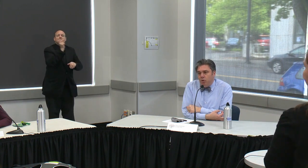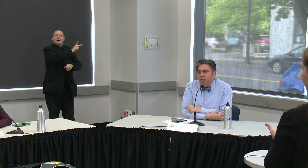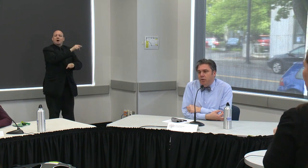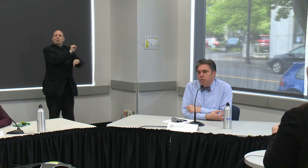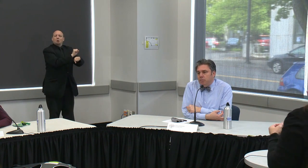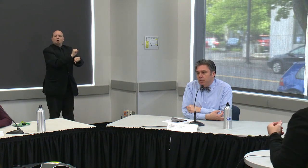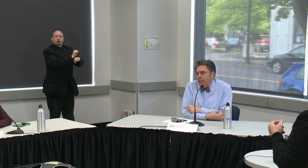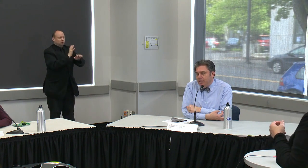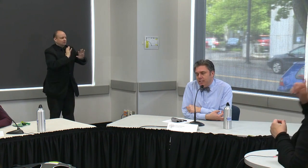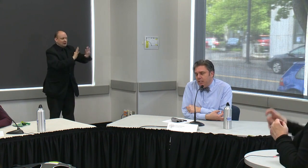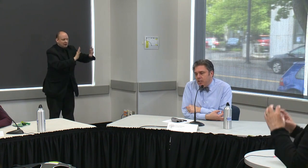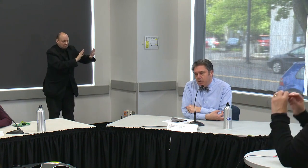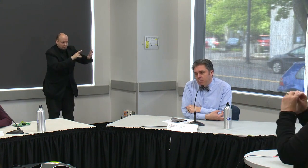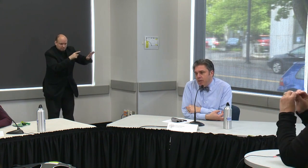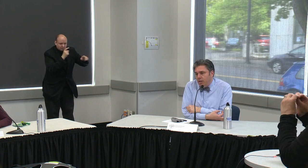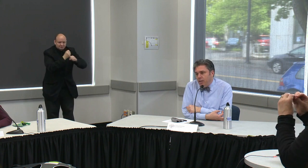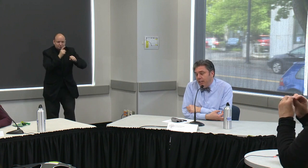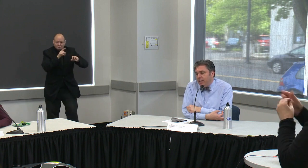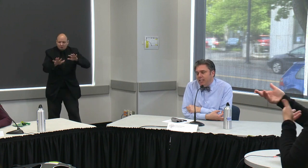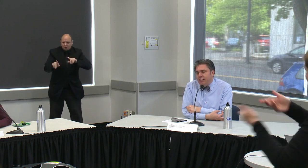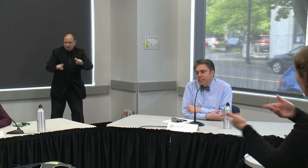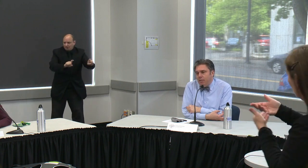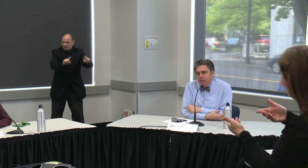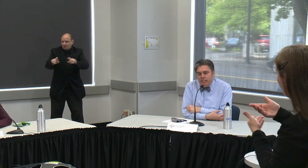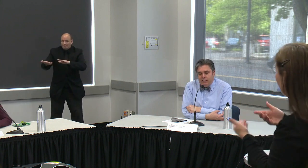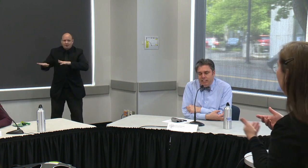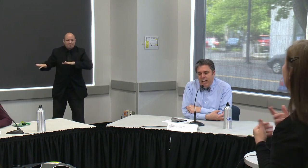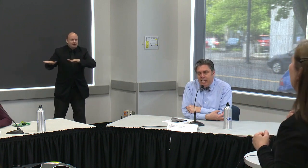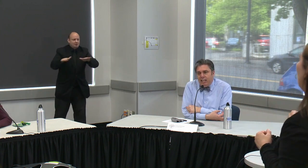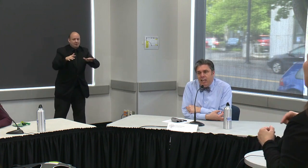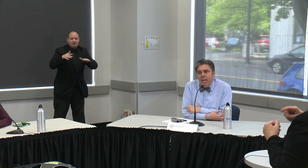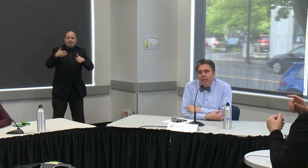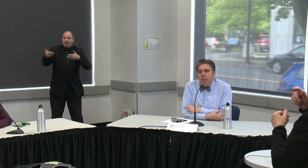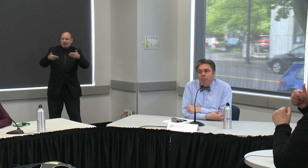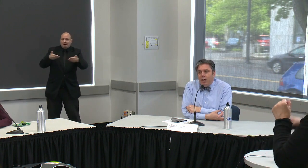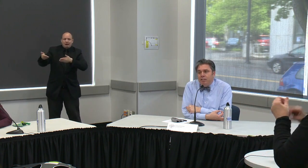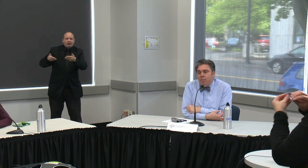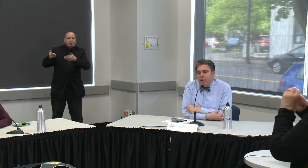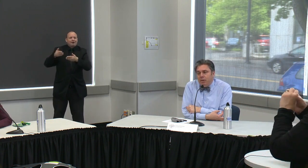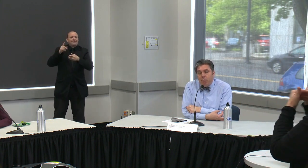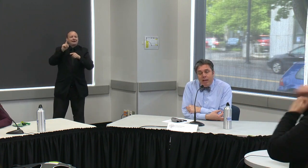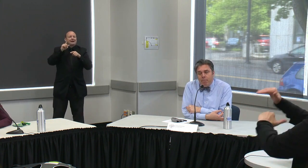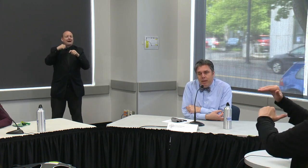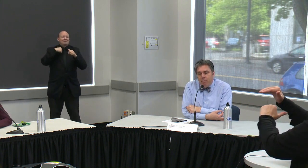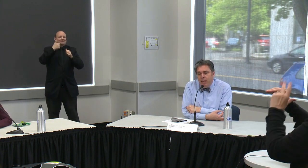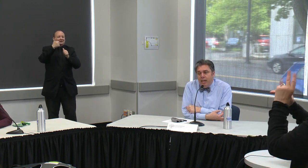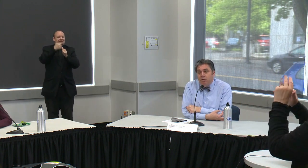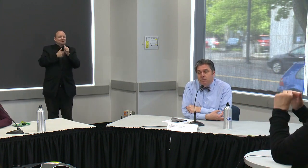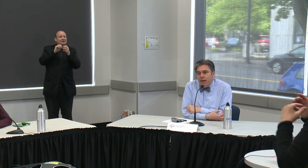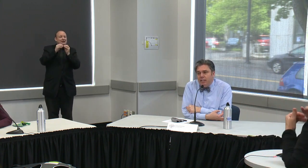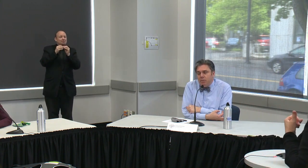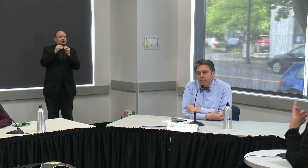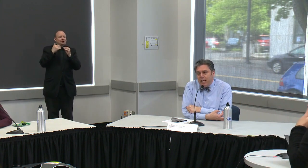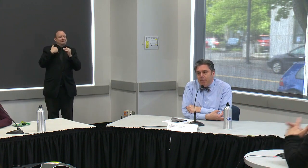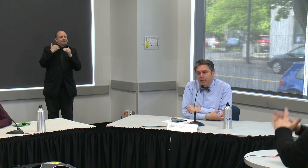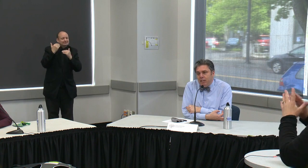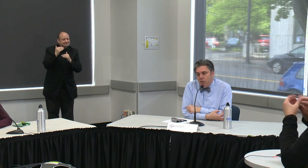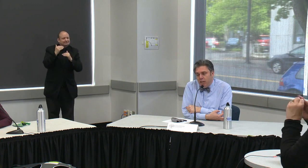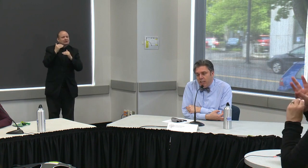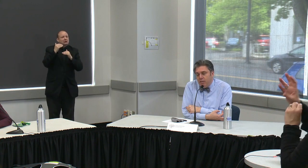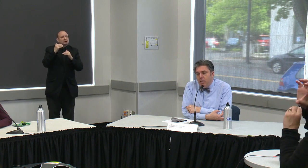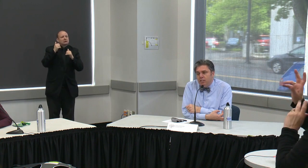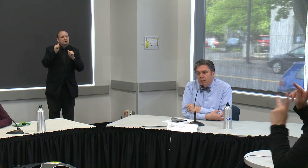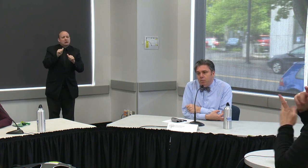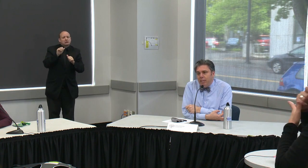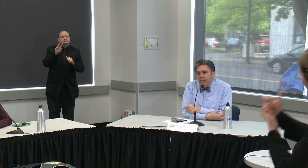will add more folks that 600 number like the testing number isn't static and we want to be able to ramp up and respond to what's happening